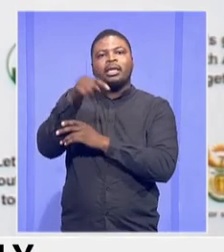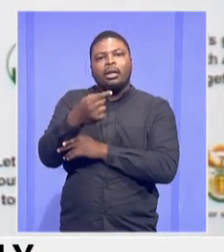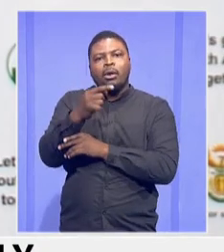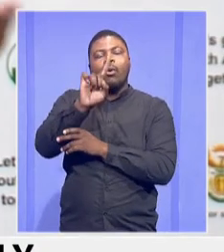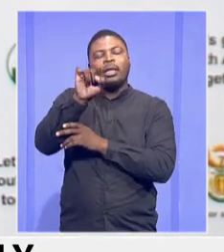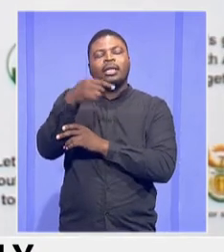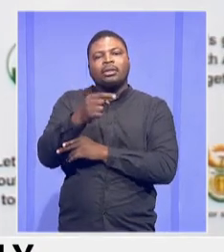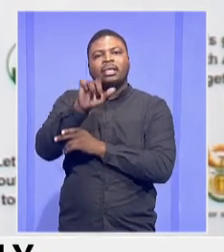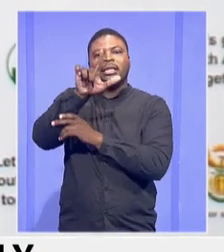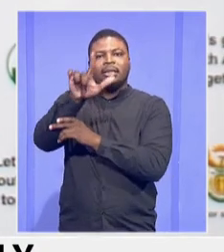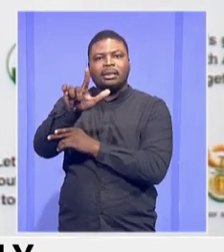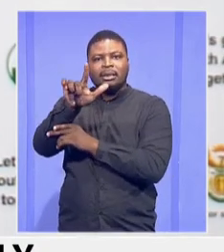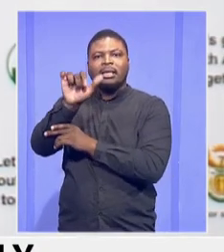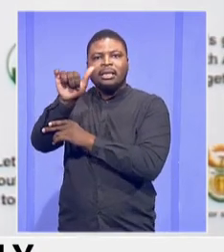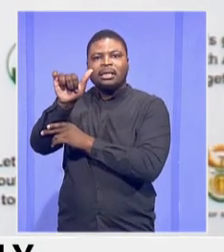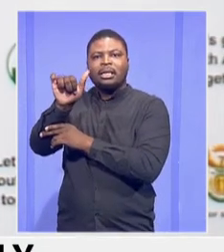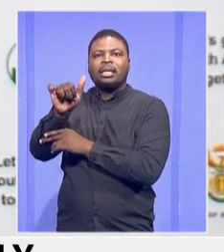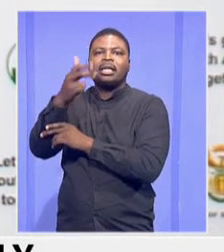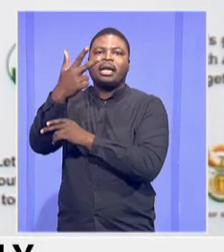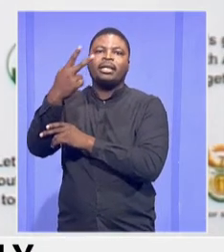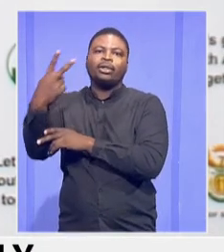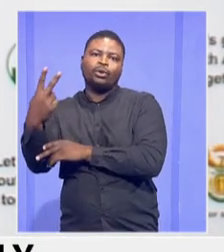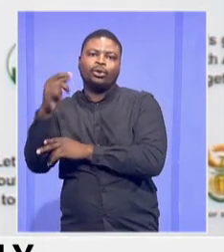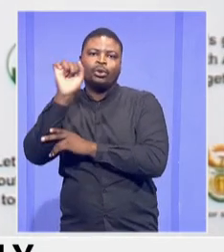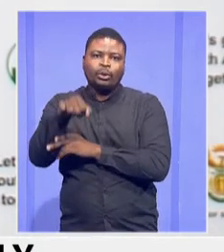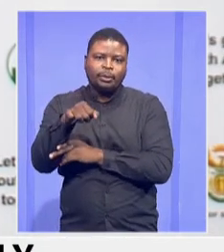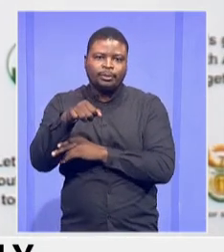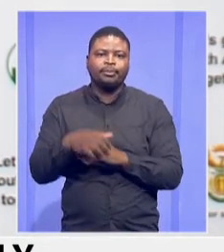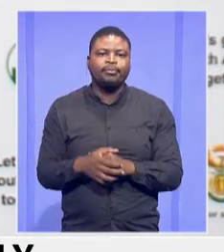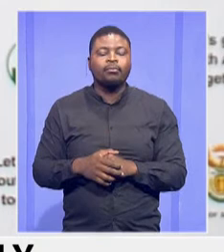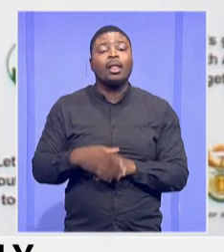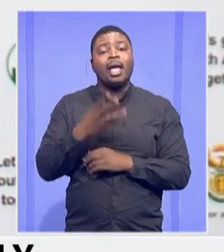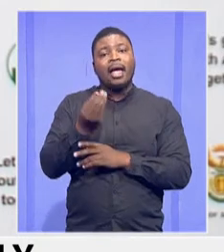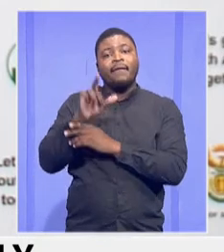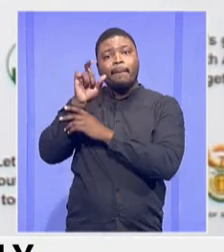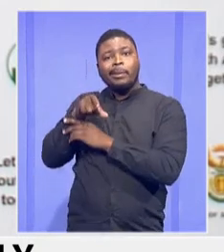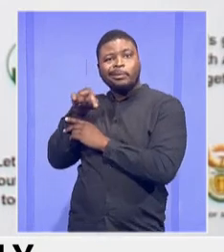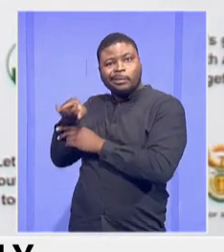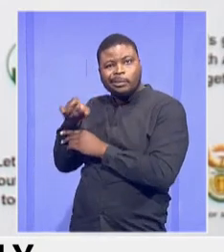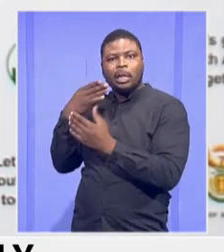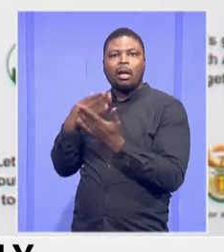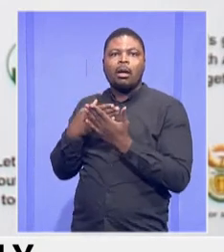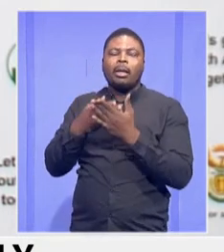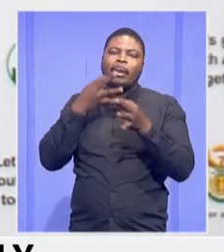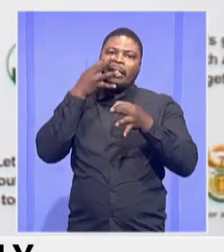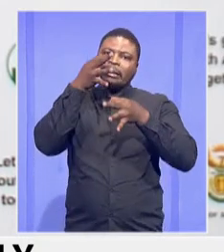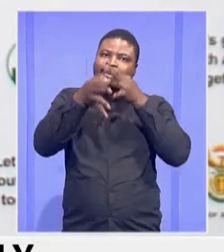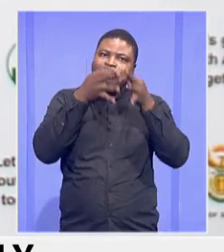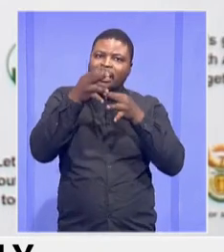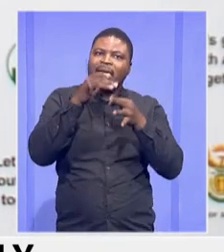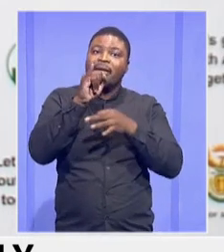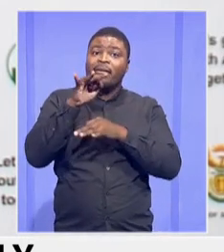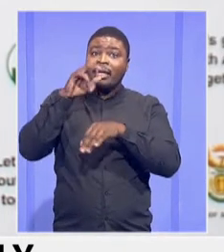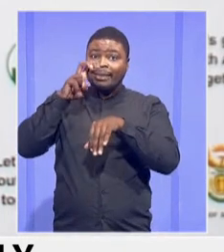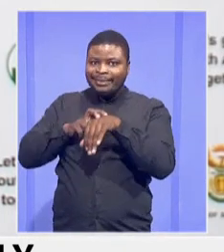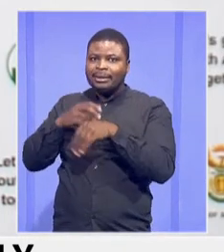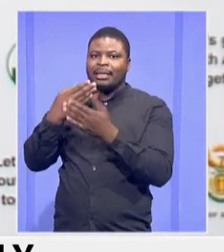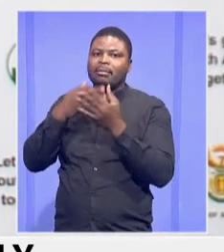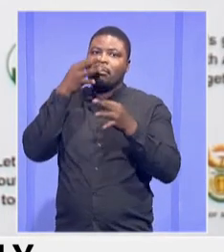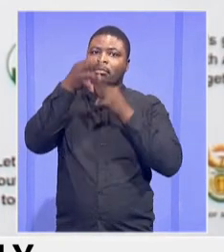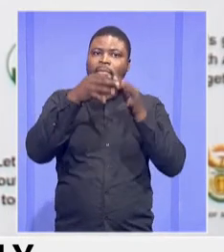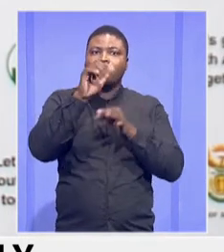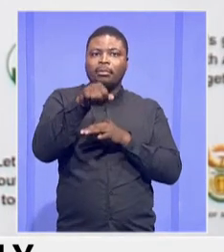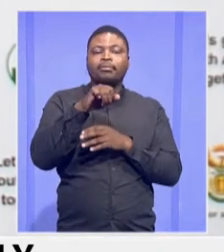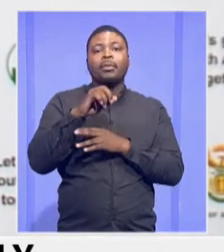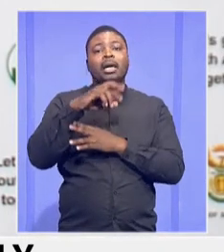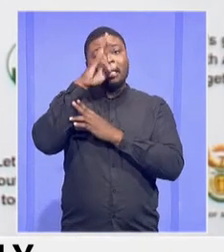projects. Mr. Mafoko is here. He can explain if there's a need to explain that. Some schools are so big that they